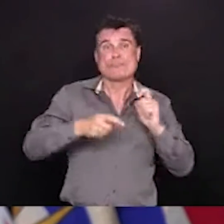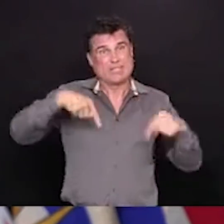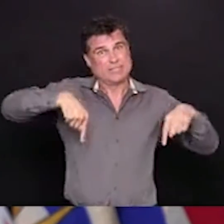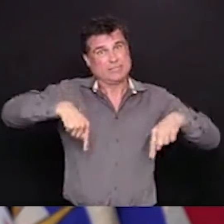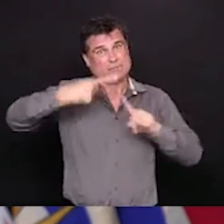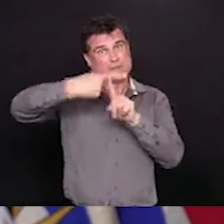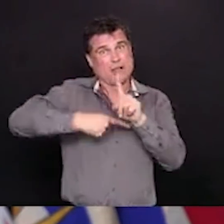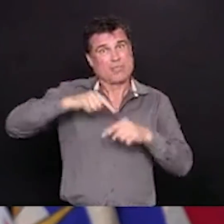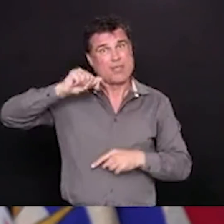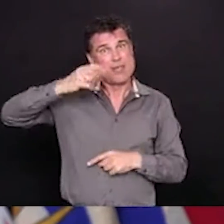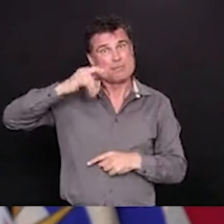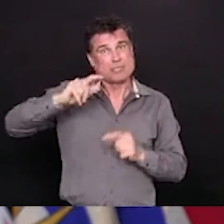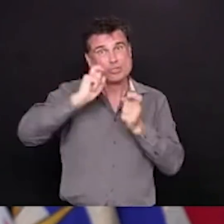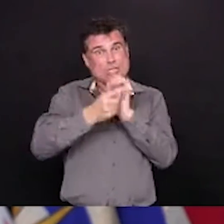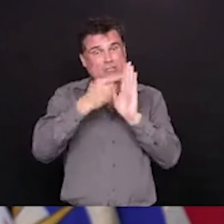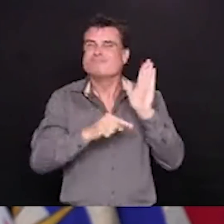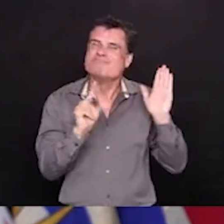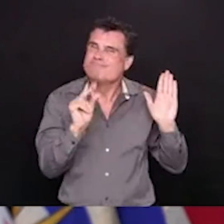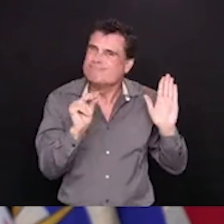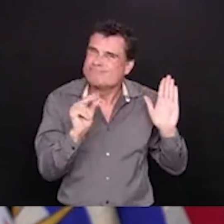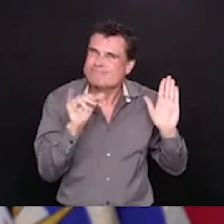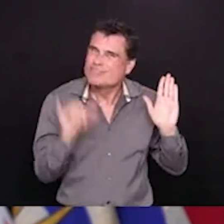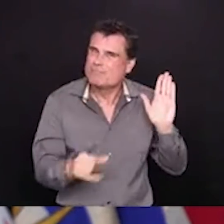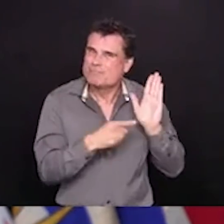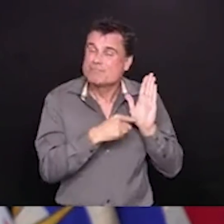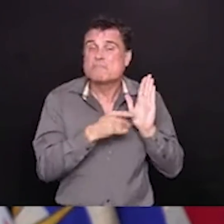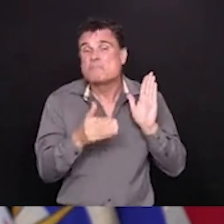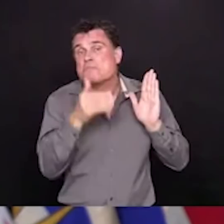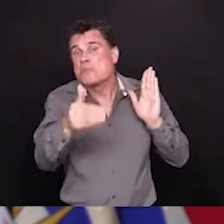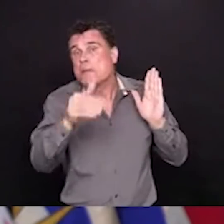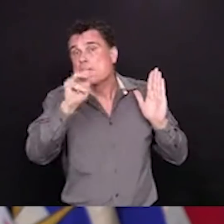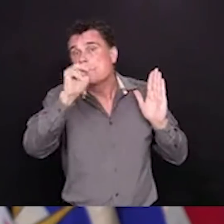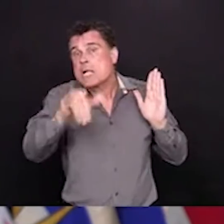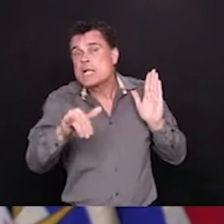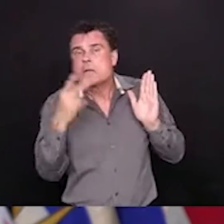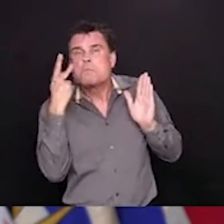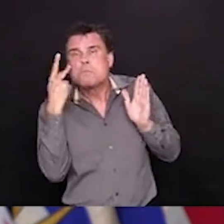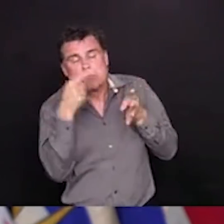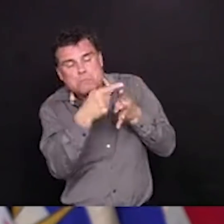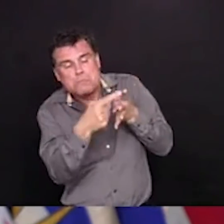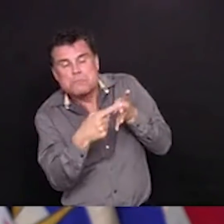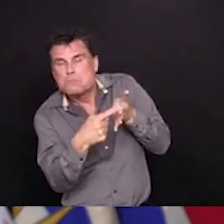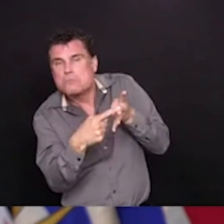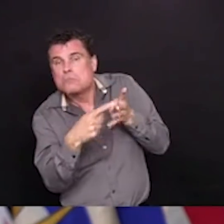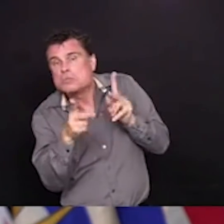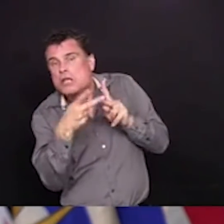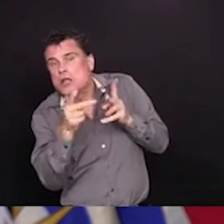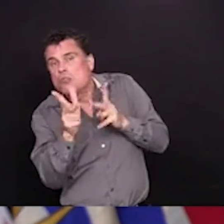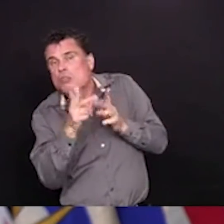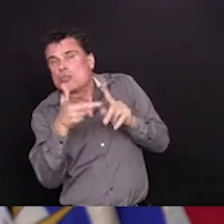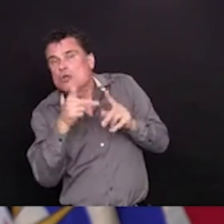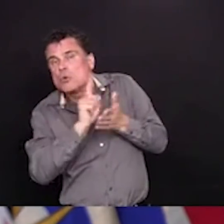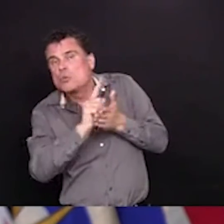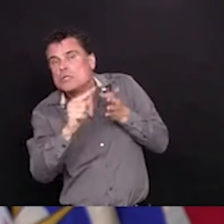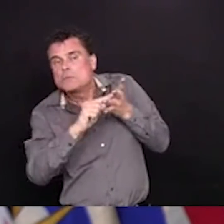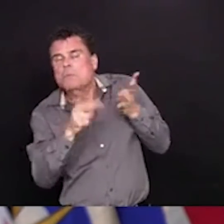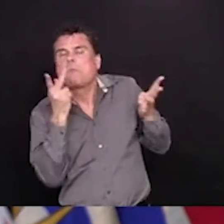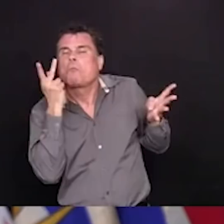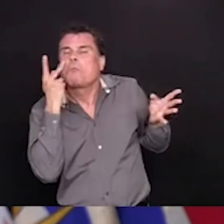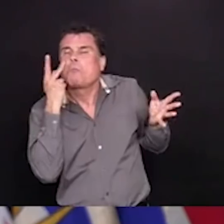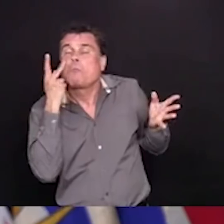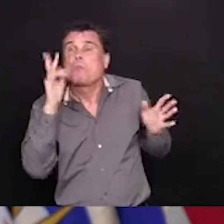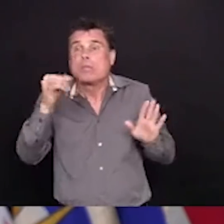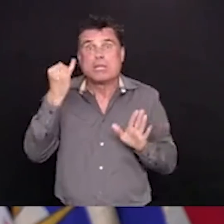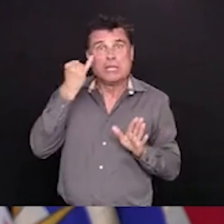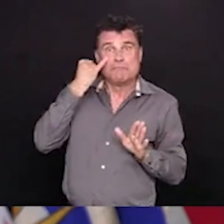go the way that they have been going. We've been learning from other jurisdictions and we've been doing a lot of thinking about what this will look like and how we can